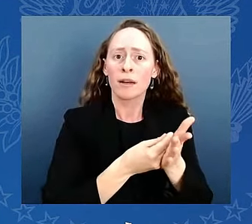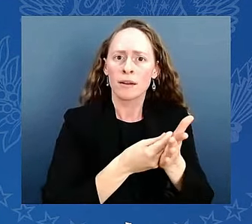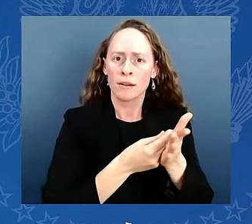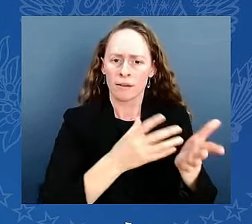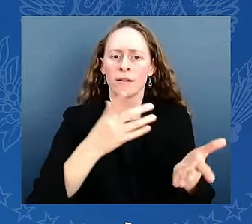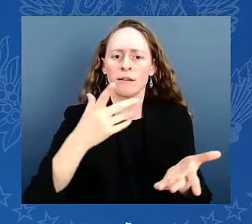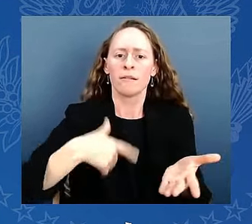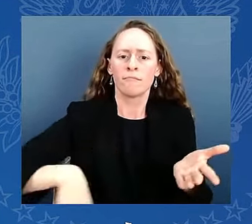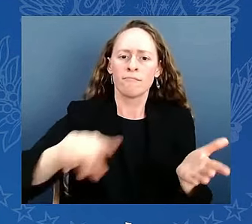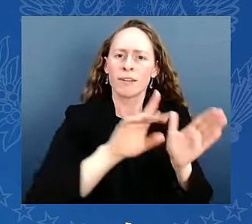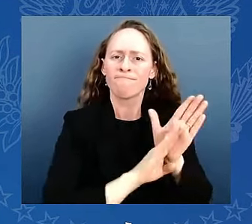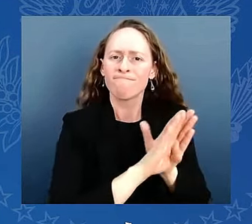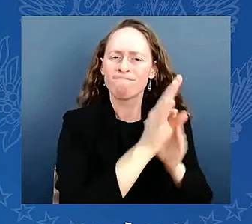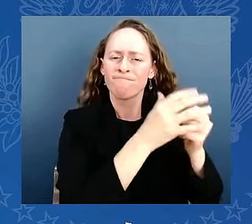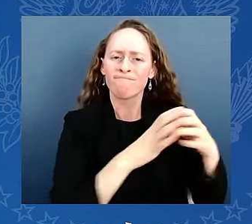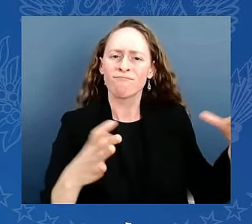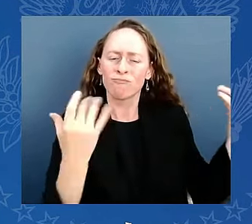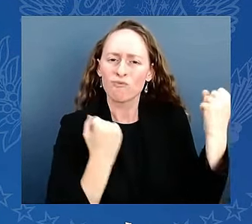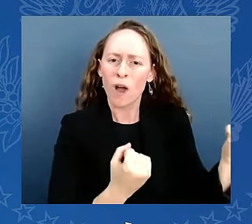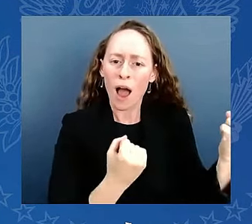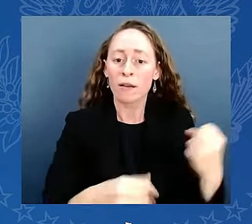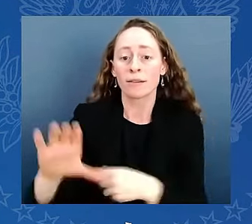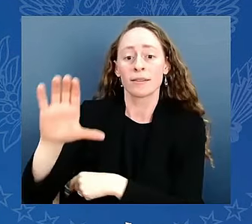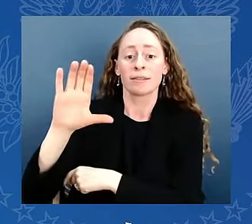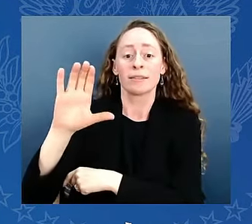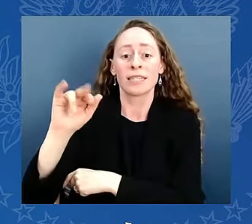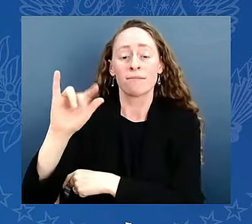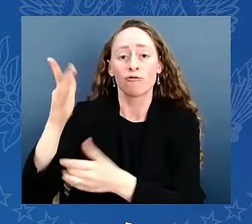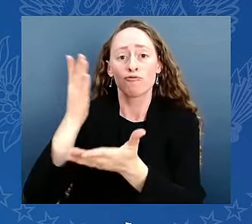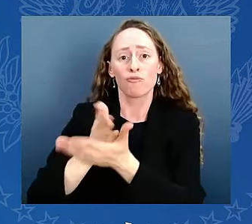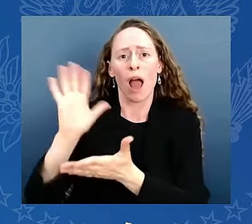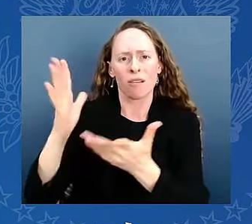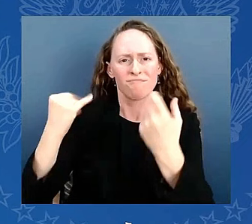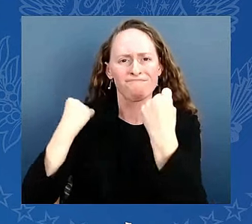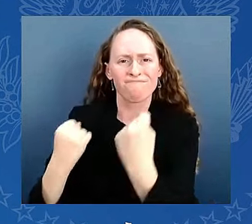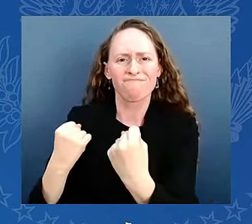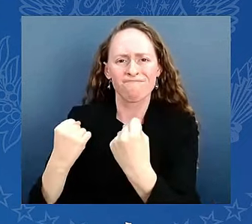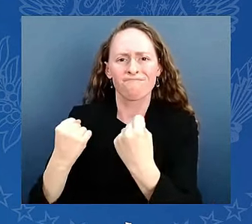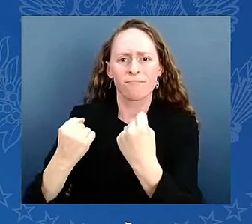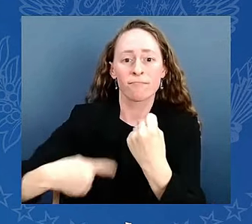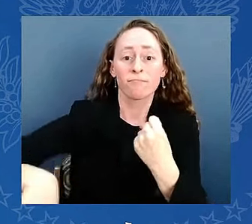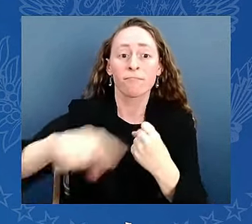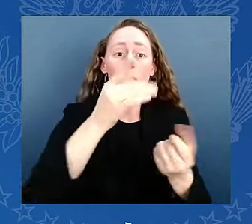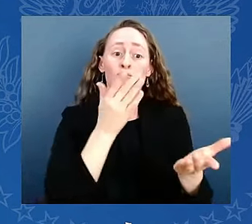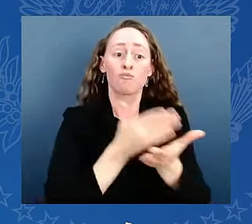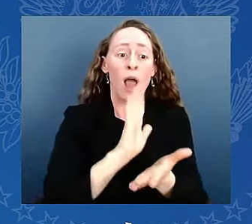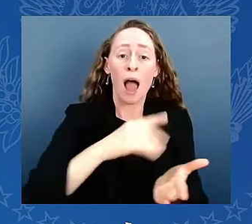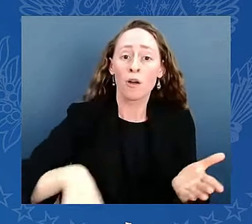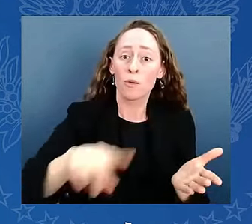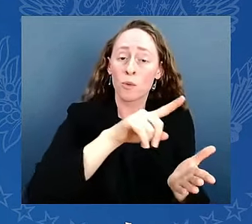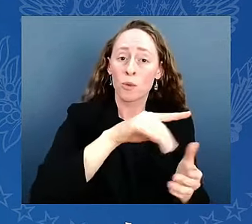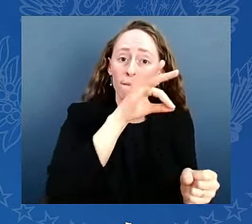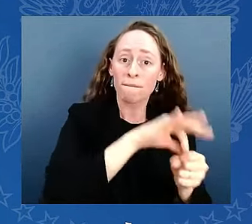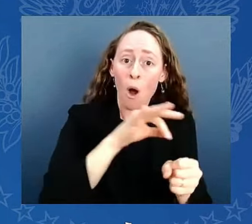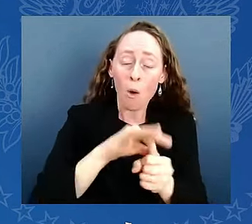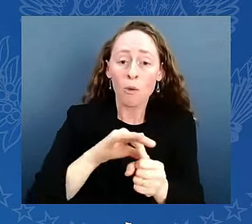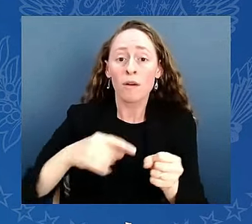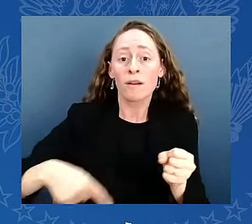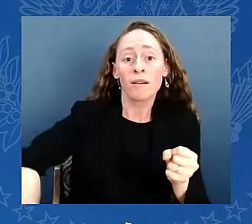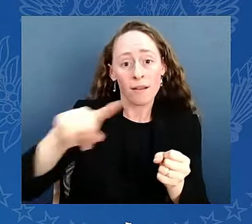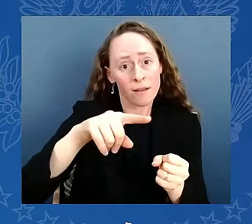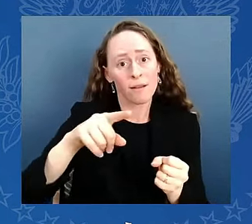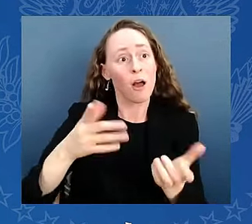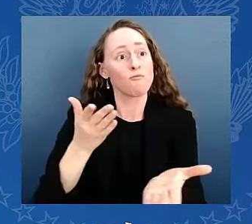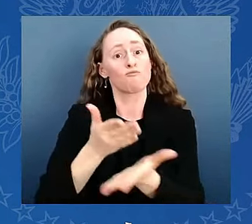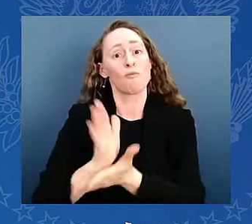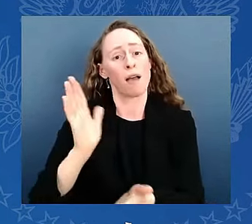vote to the right to choose. I'll keep calling out hate and extremism. Make it clear there is no place, no place in America